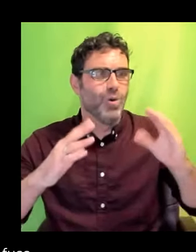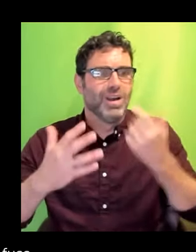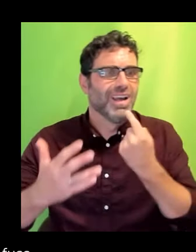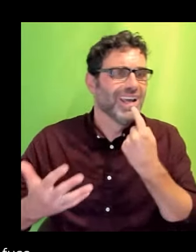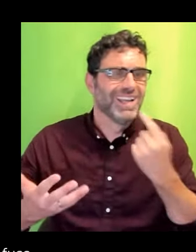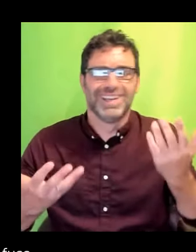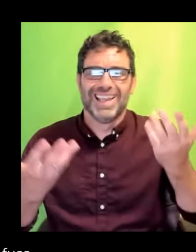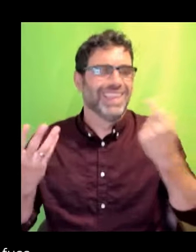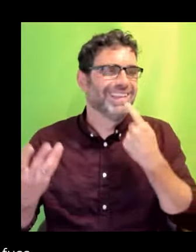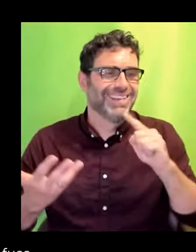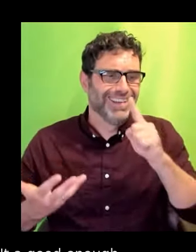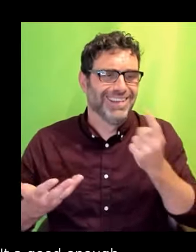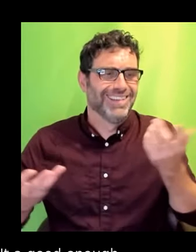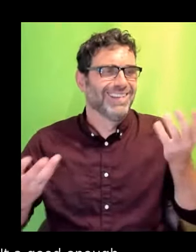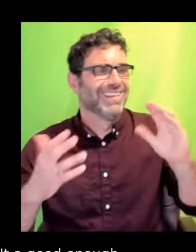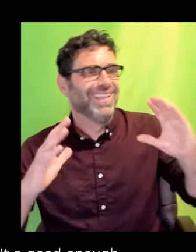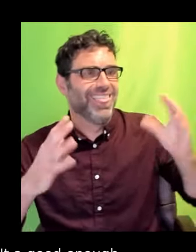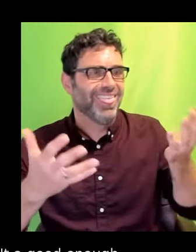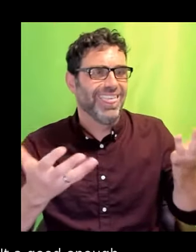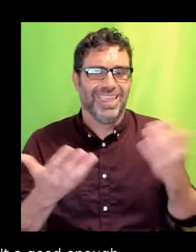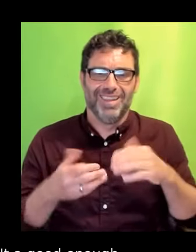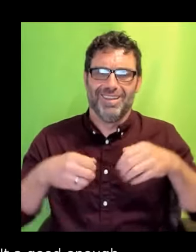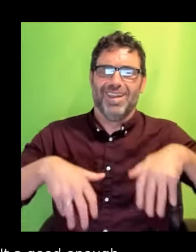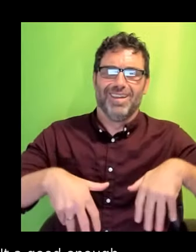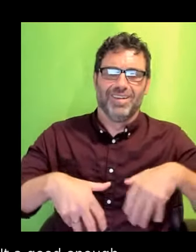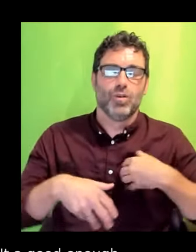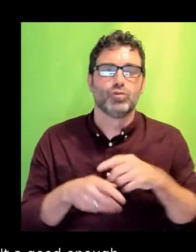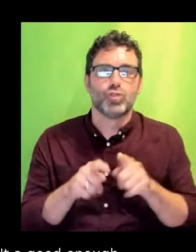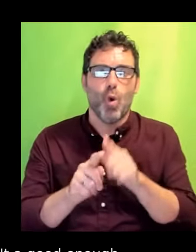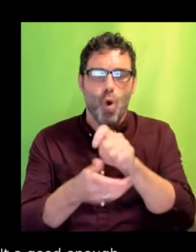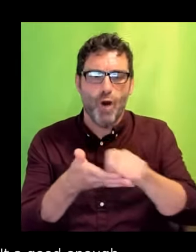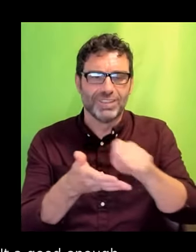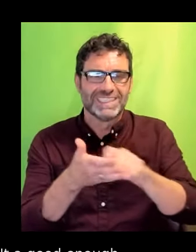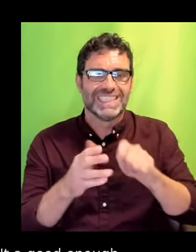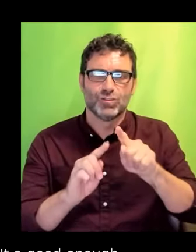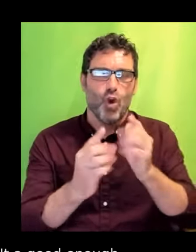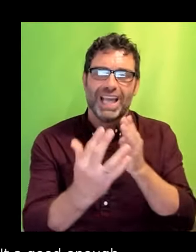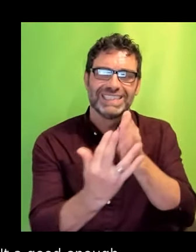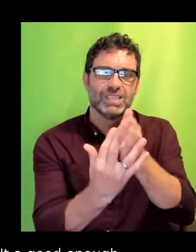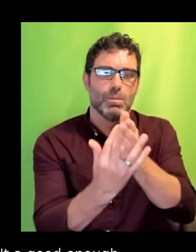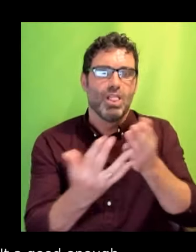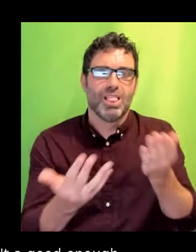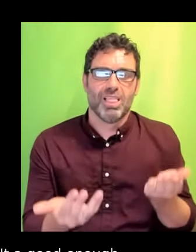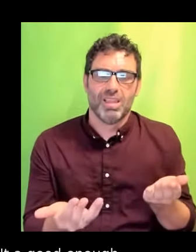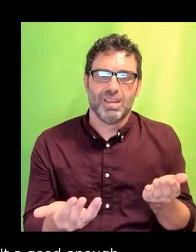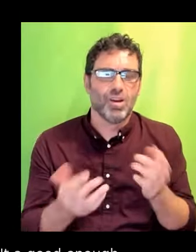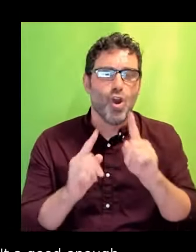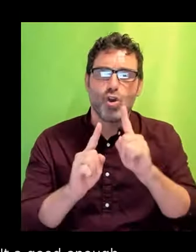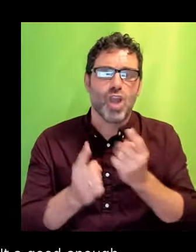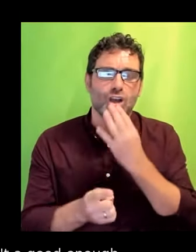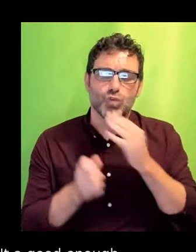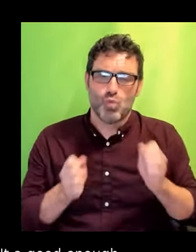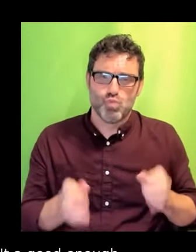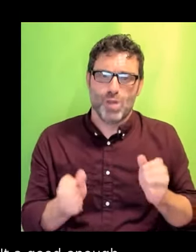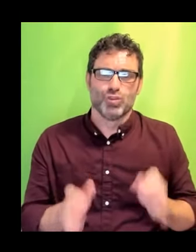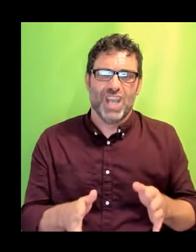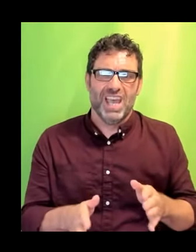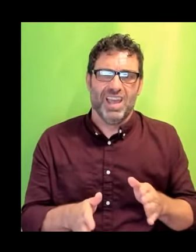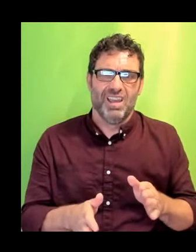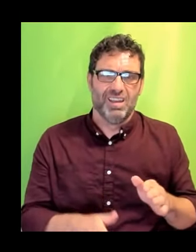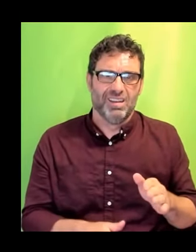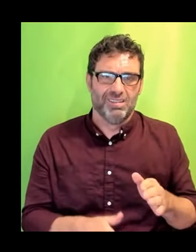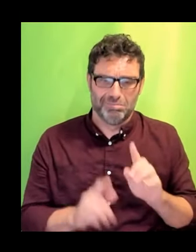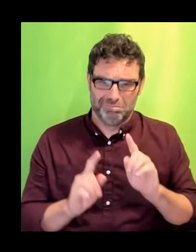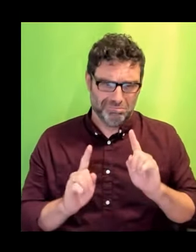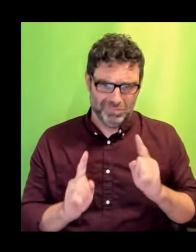inaccessible floors and flooring is inappropriate for wheelchair use. These are buildings and outside facilities that are not fit for